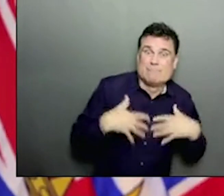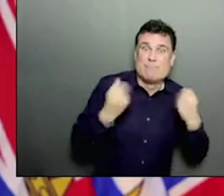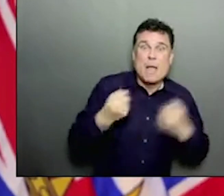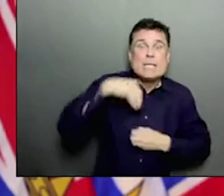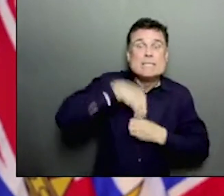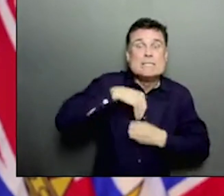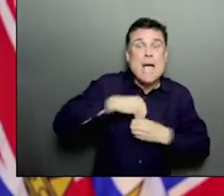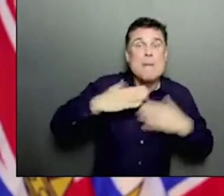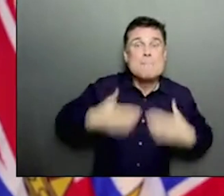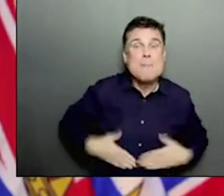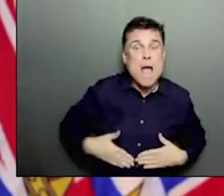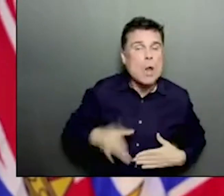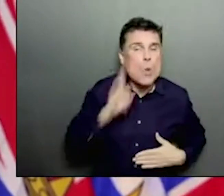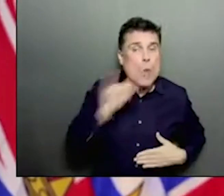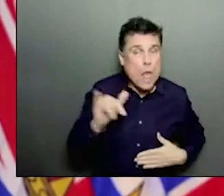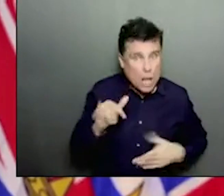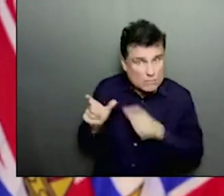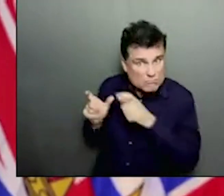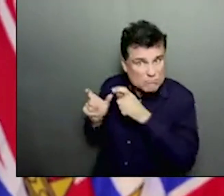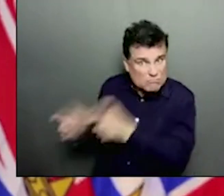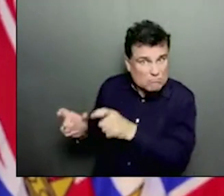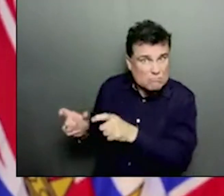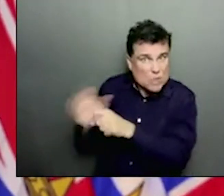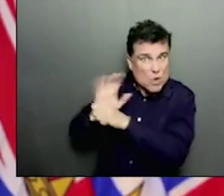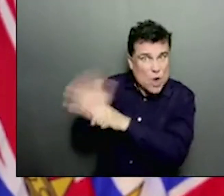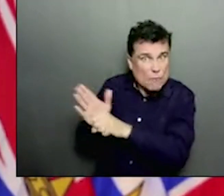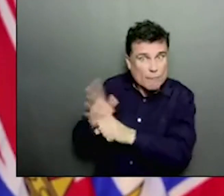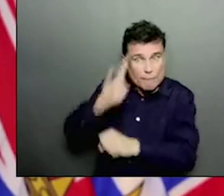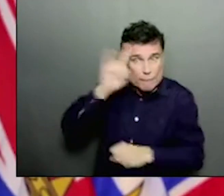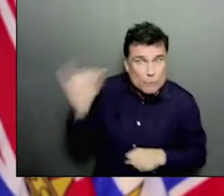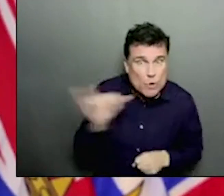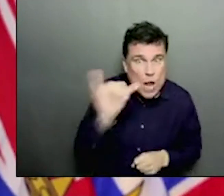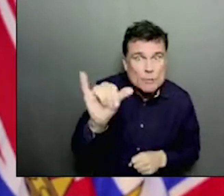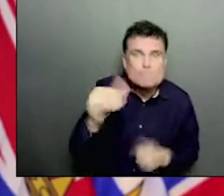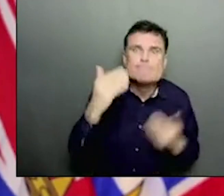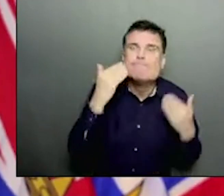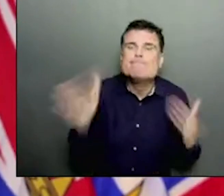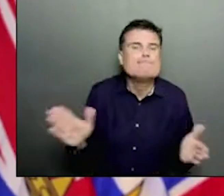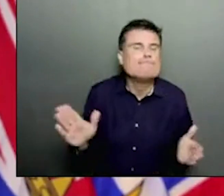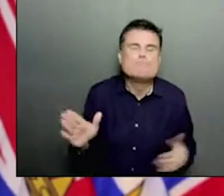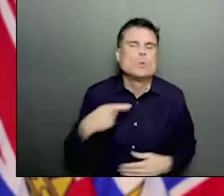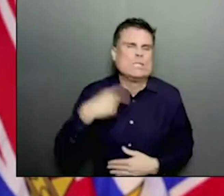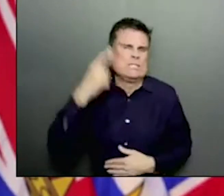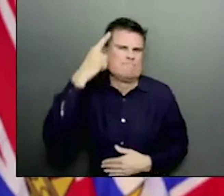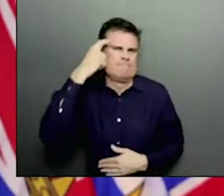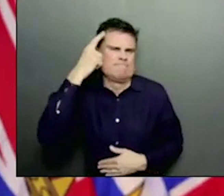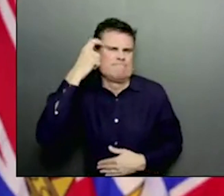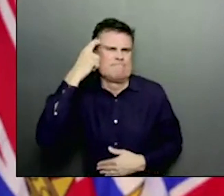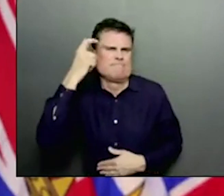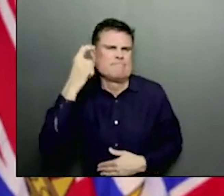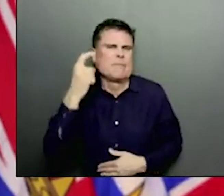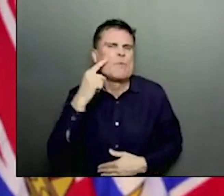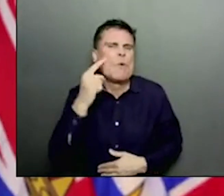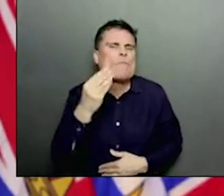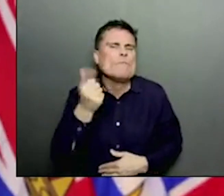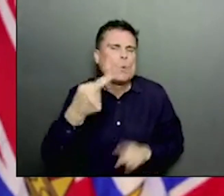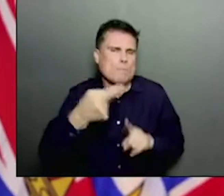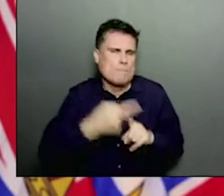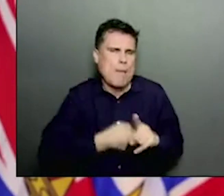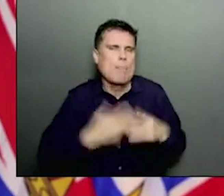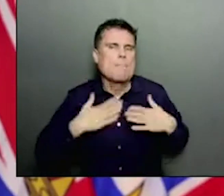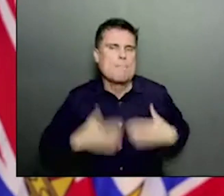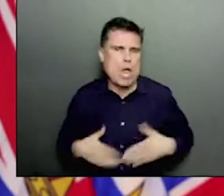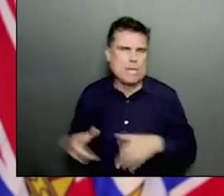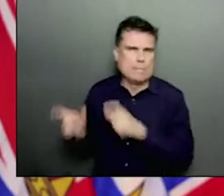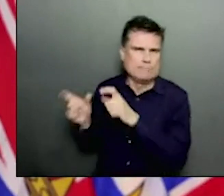in the first wave, absolutely would be first in line in long-term care. But the supply applies to people in the